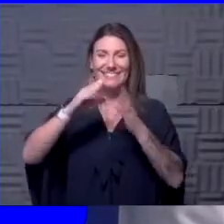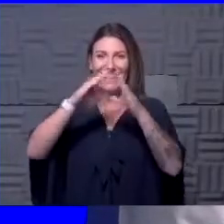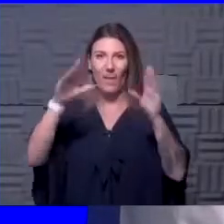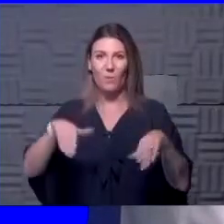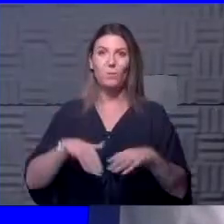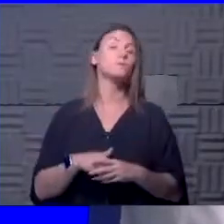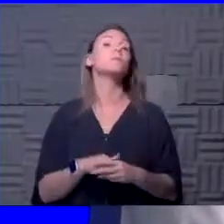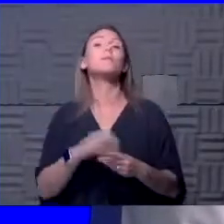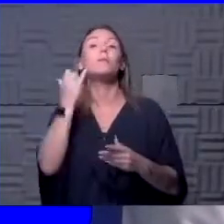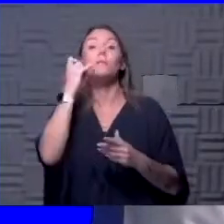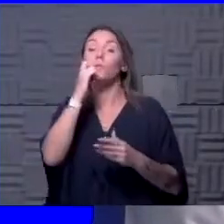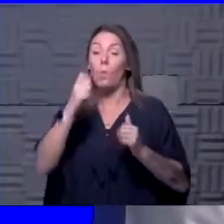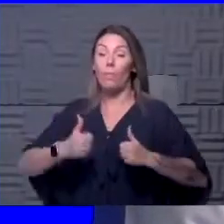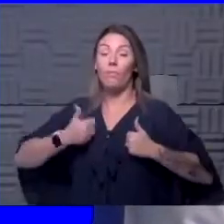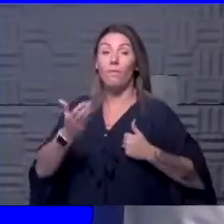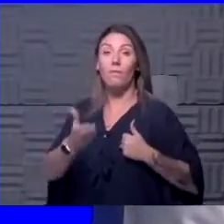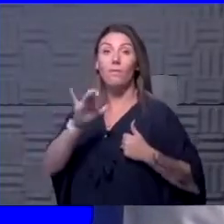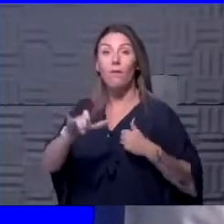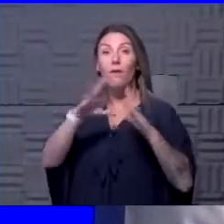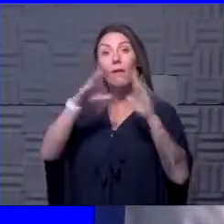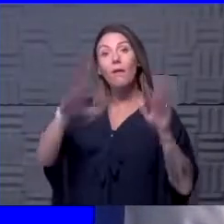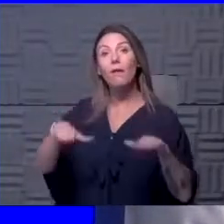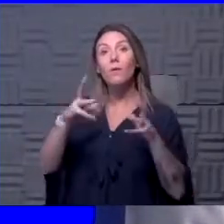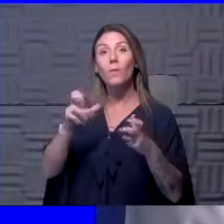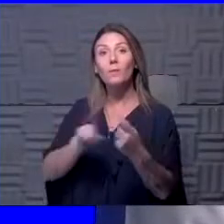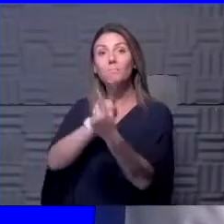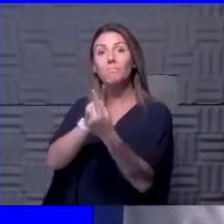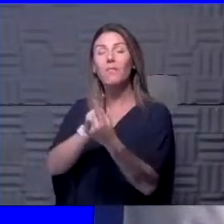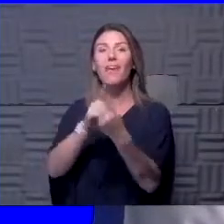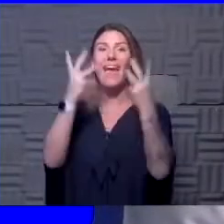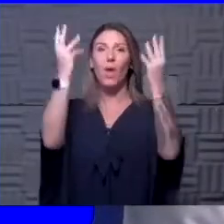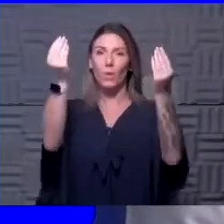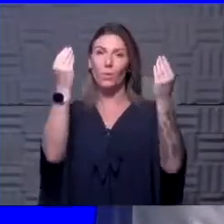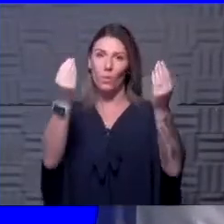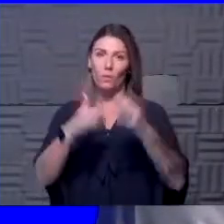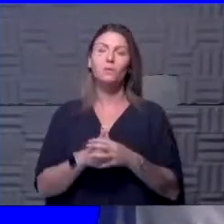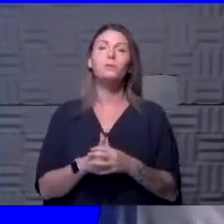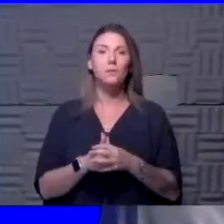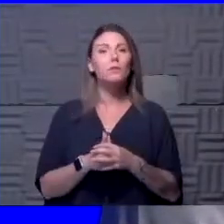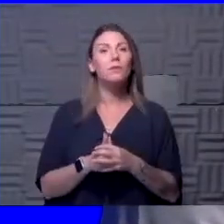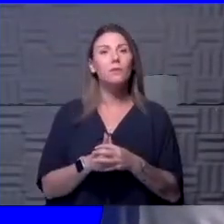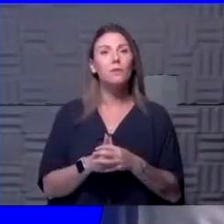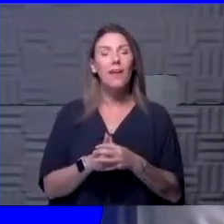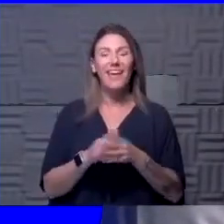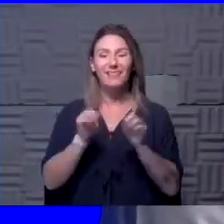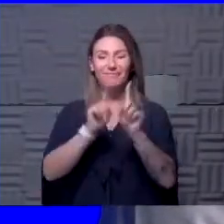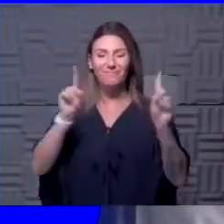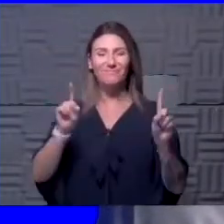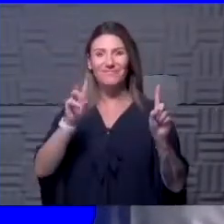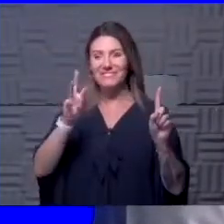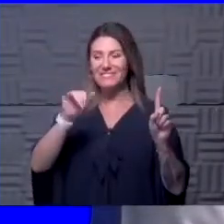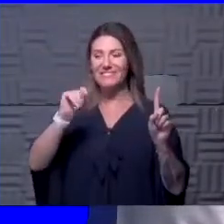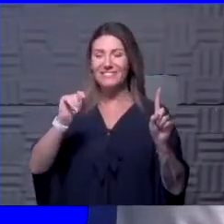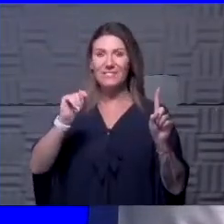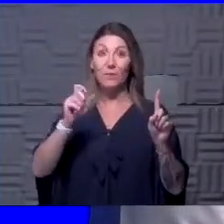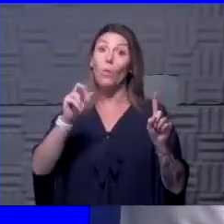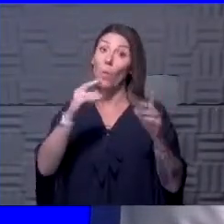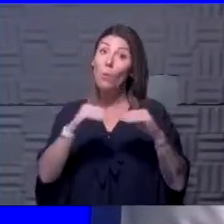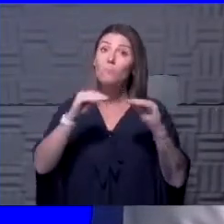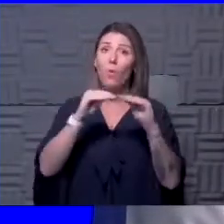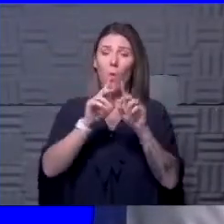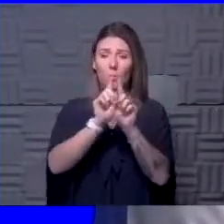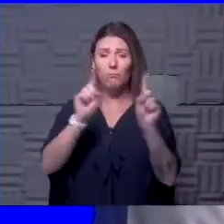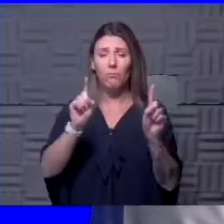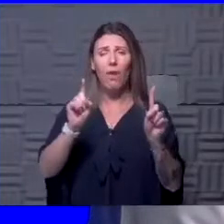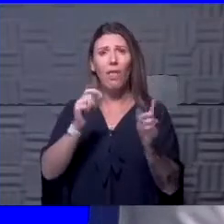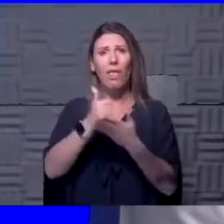if they don't live in the household, if you want to go see them, meet outdoors, that's always safer and stay the distance of six feet or more apart. And all those things will